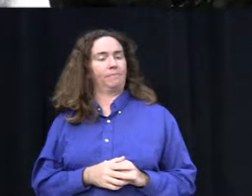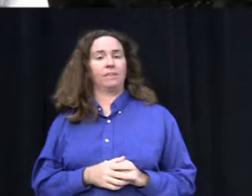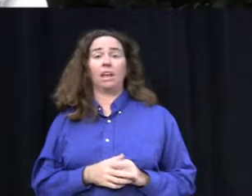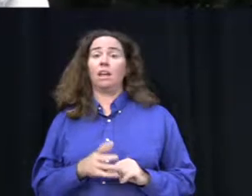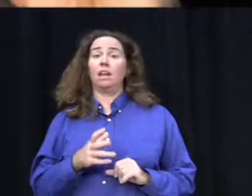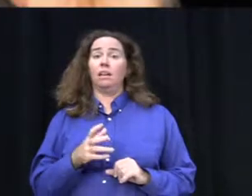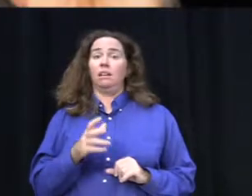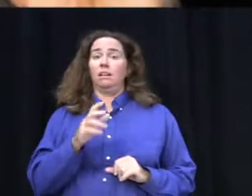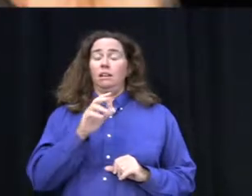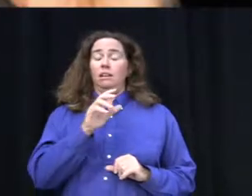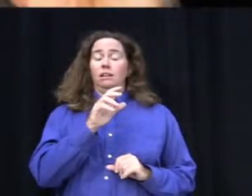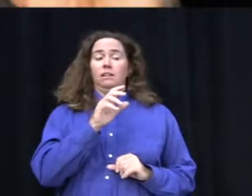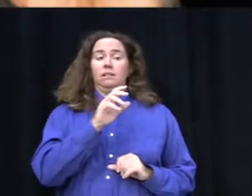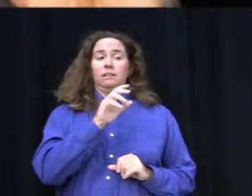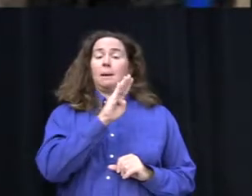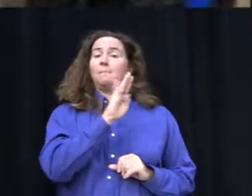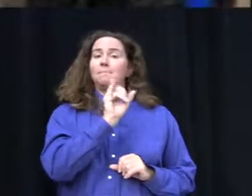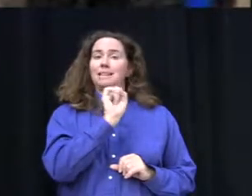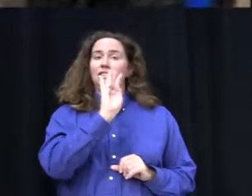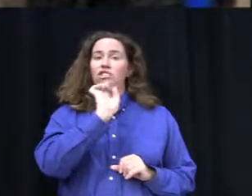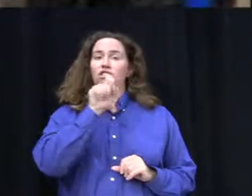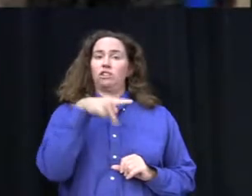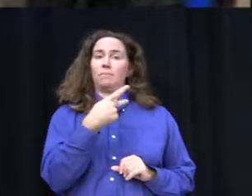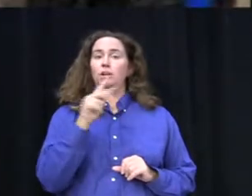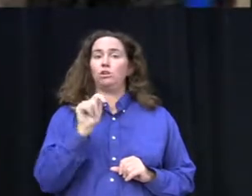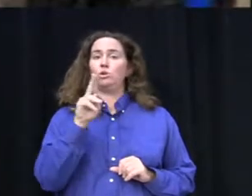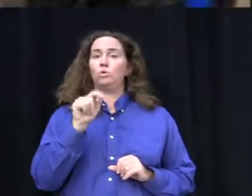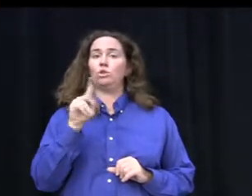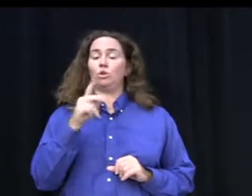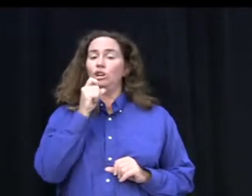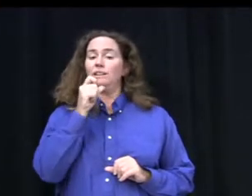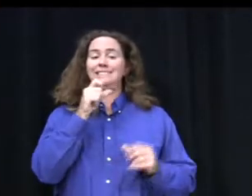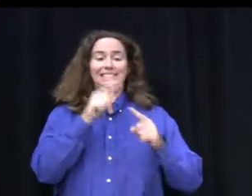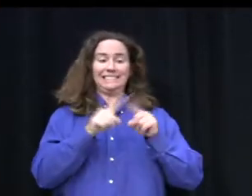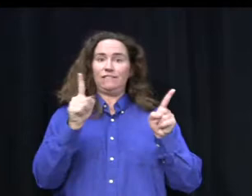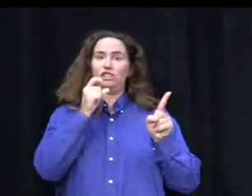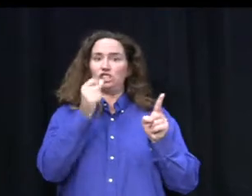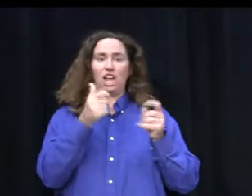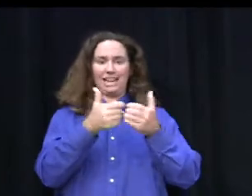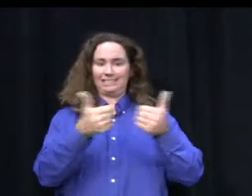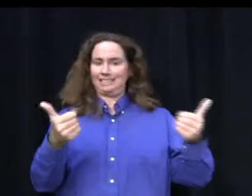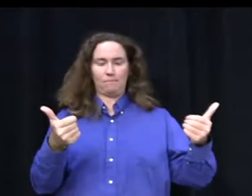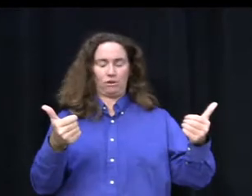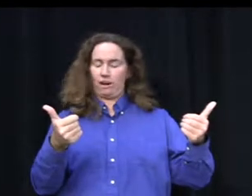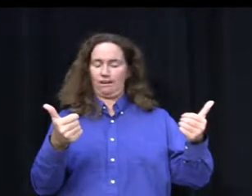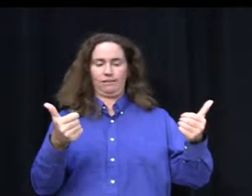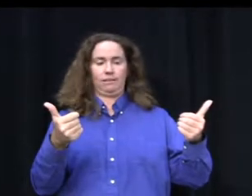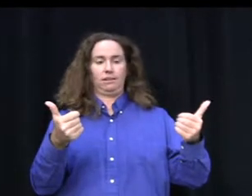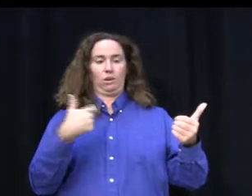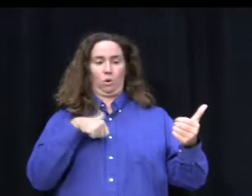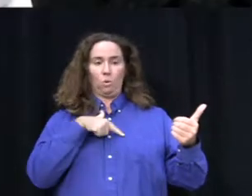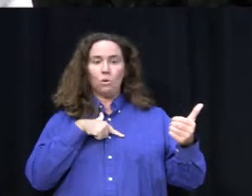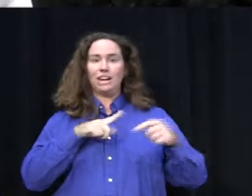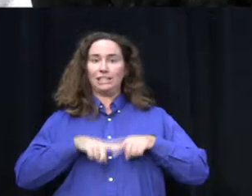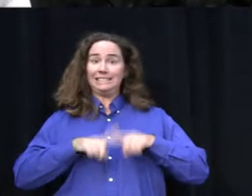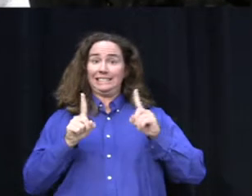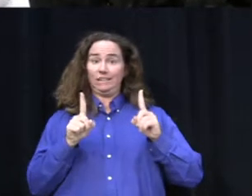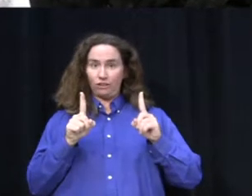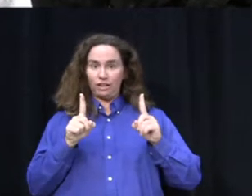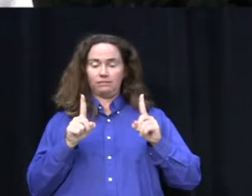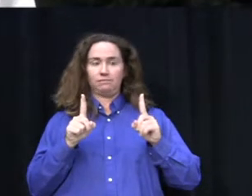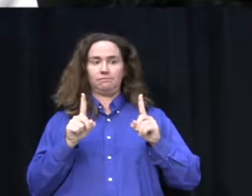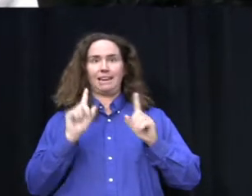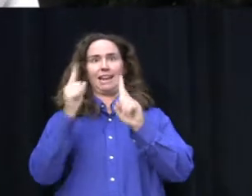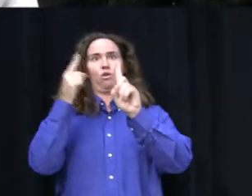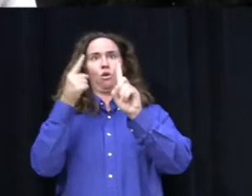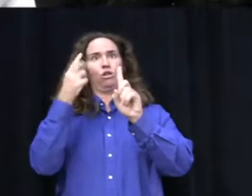Archbishop Desmond Tutu had a quote. He said, Differences are not intended to separate or to alienate. We are different precisely in